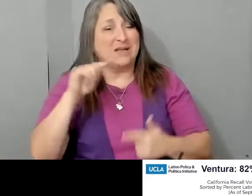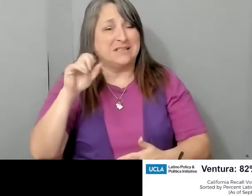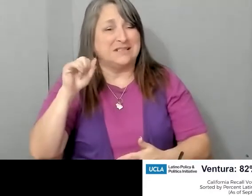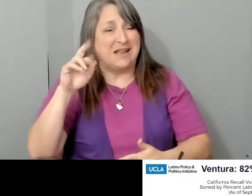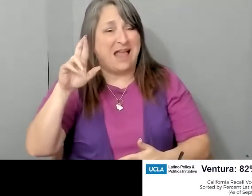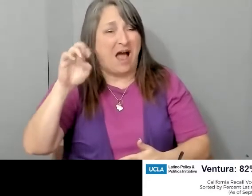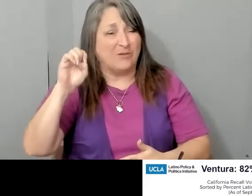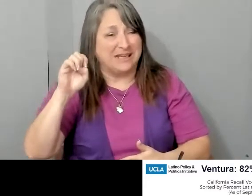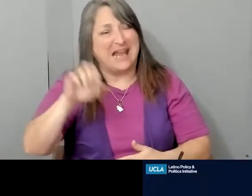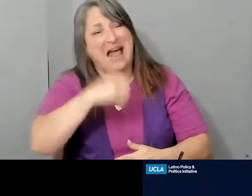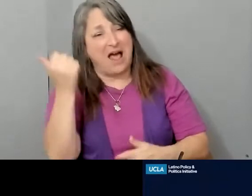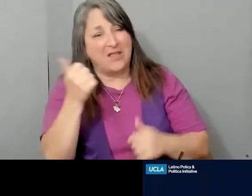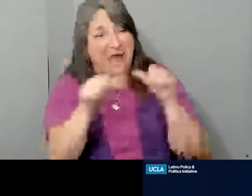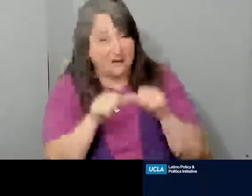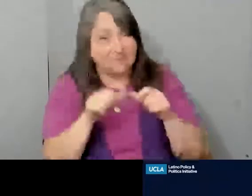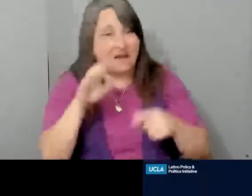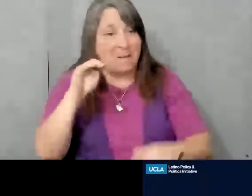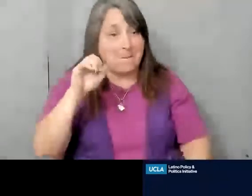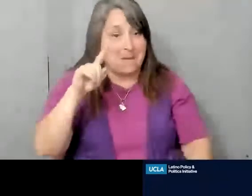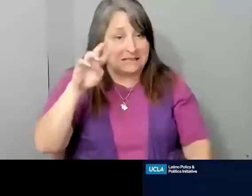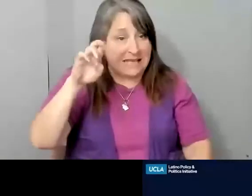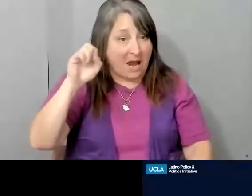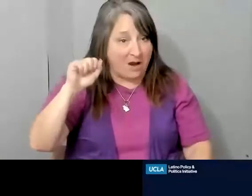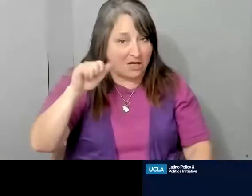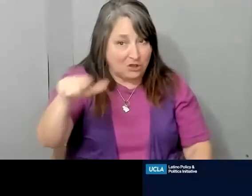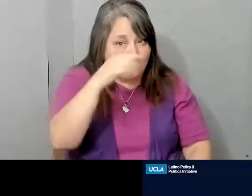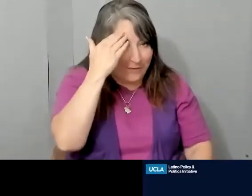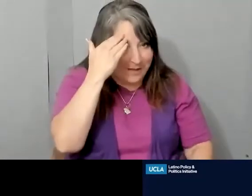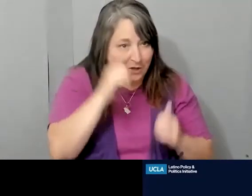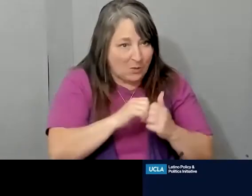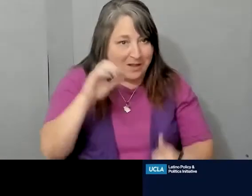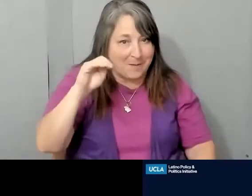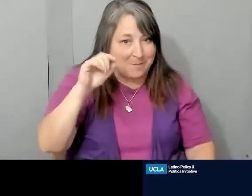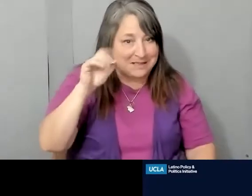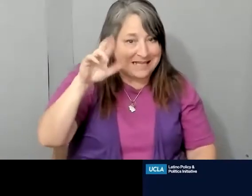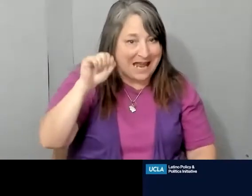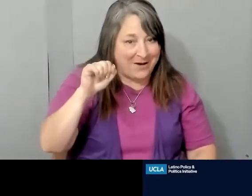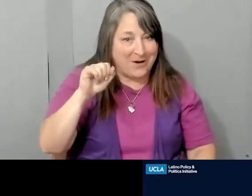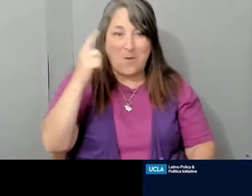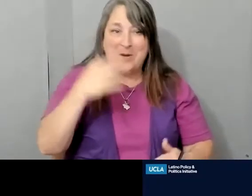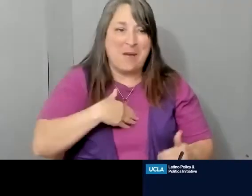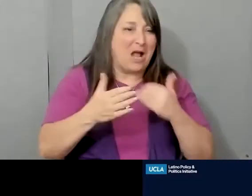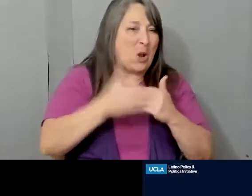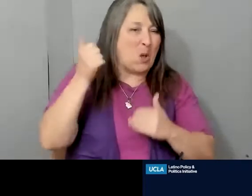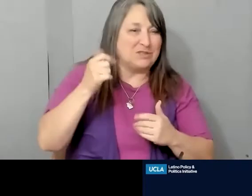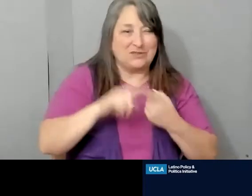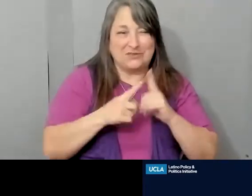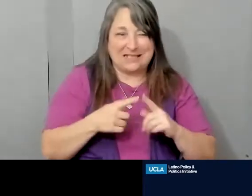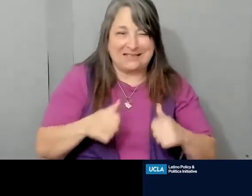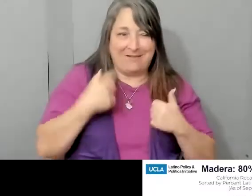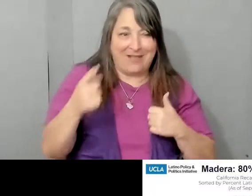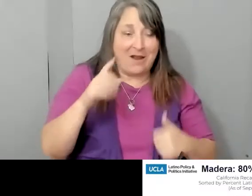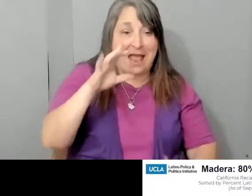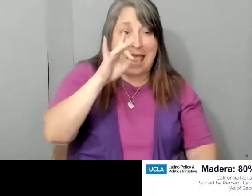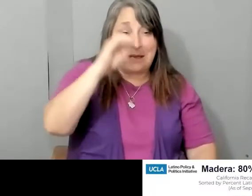their data. But here's Madera. don't know how many of you are familiar with it. I frequent Fireball. One of my closest friends from law school lives there. 80% of